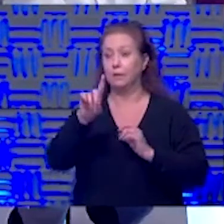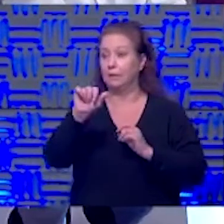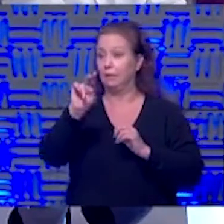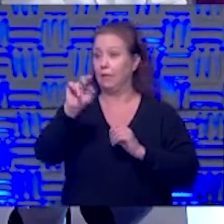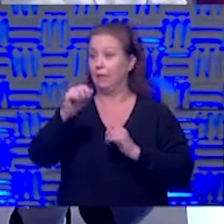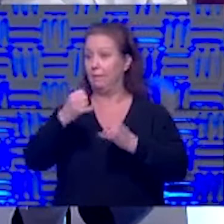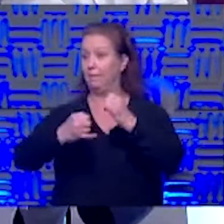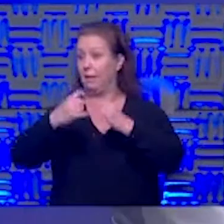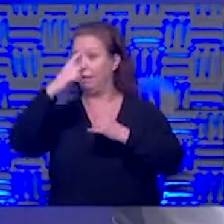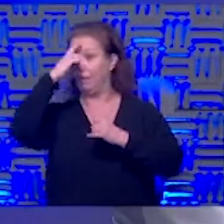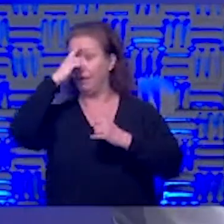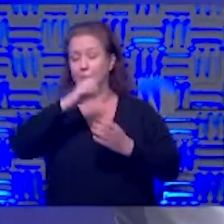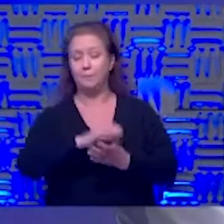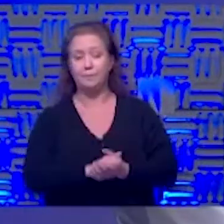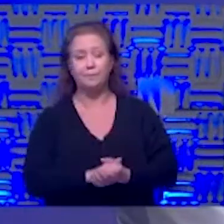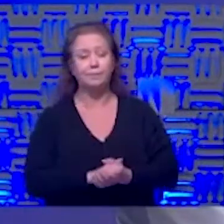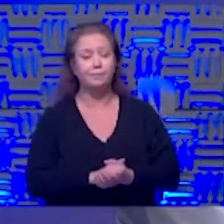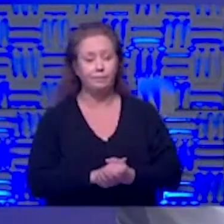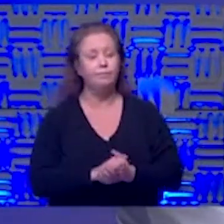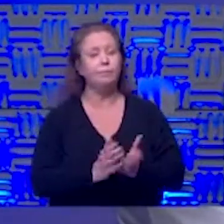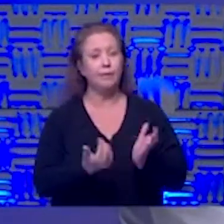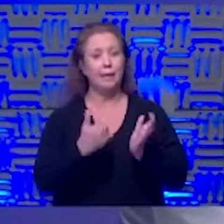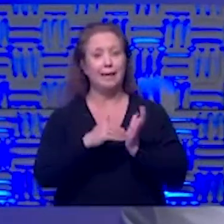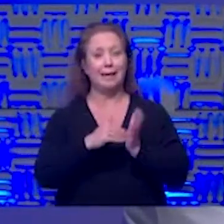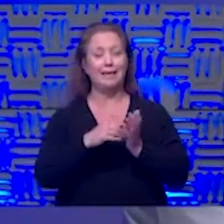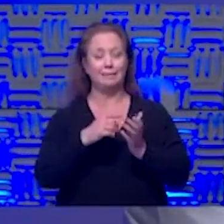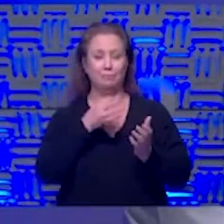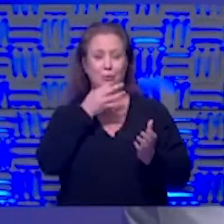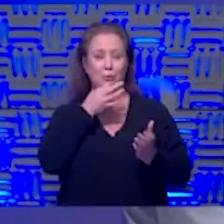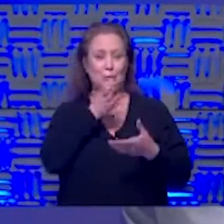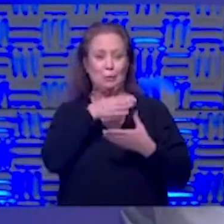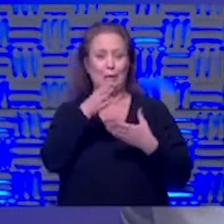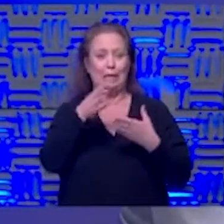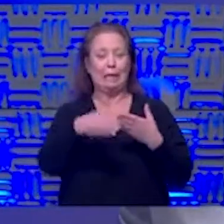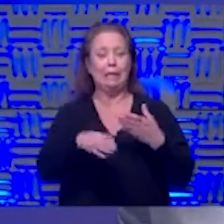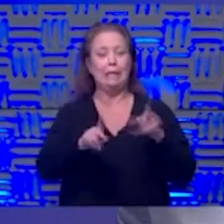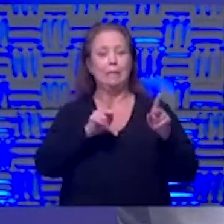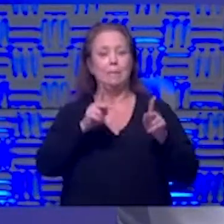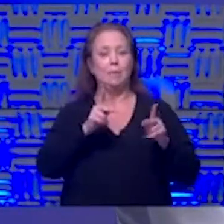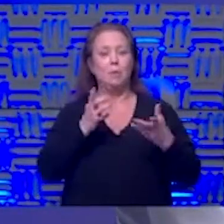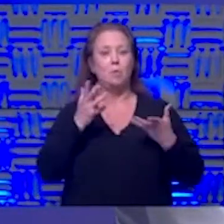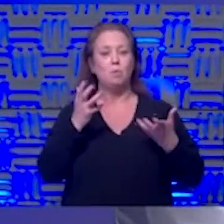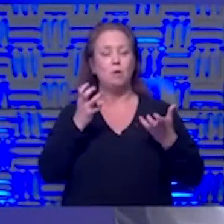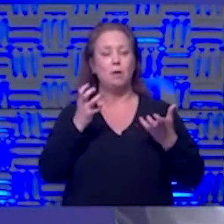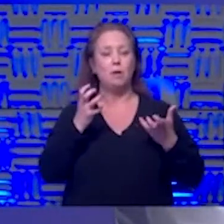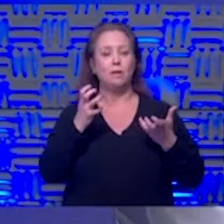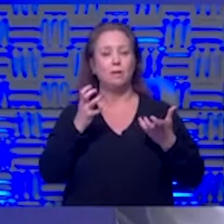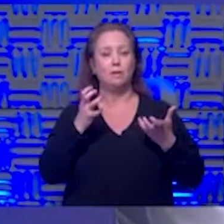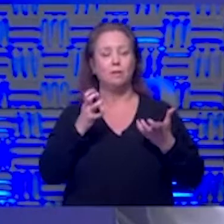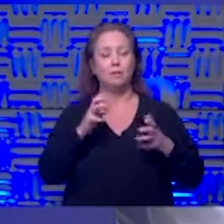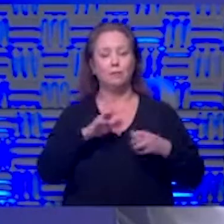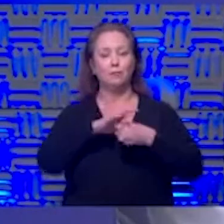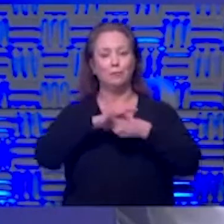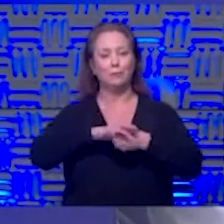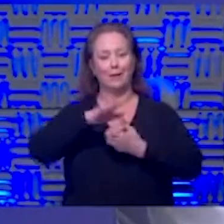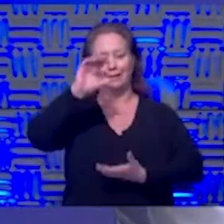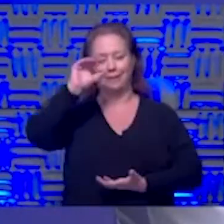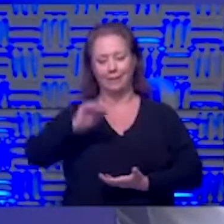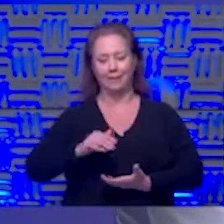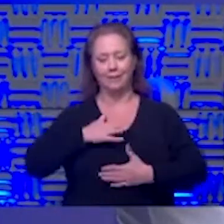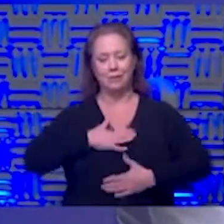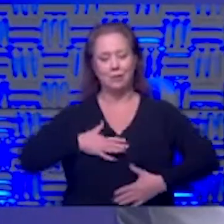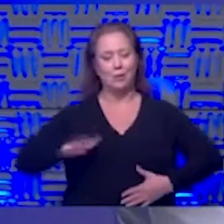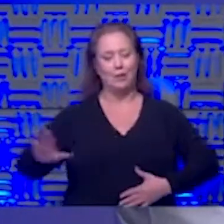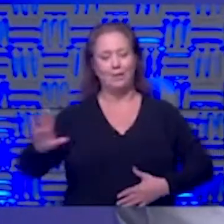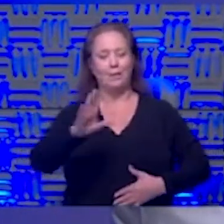thoughts from today yeah you know again we are going into the weekend people are going to want to decompress and enjoy the weekend